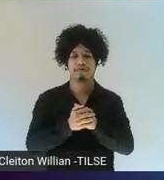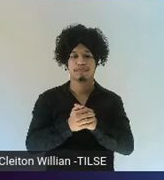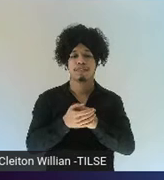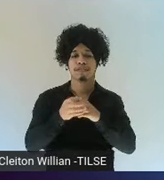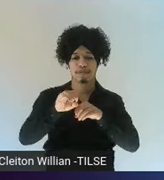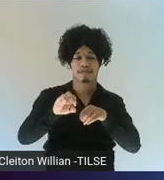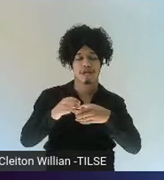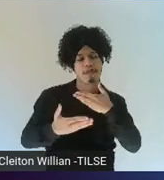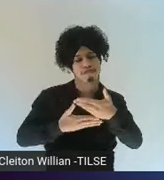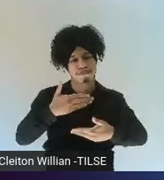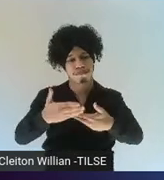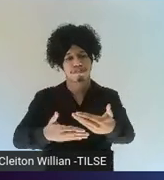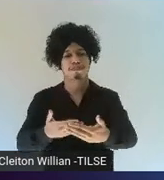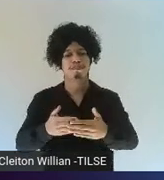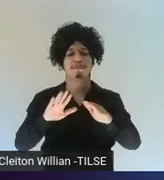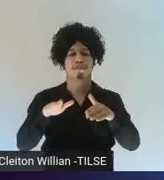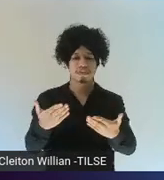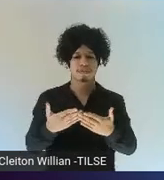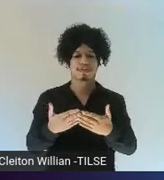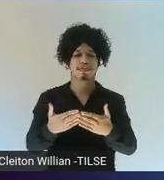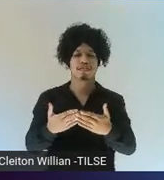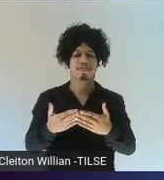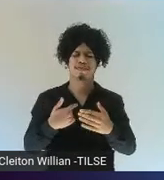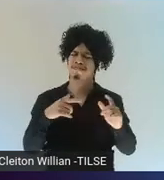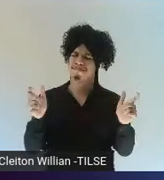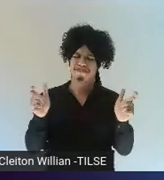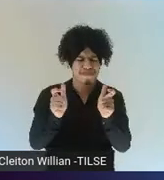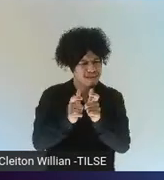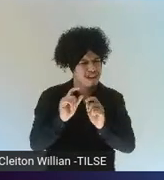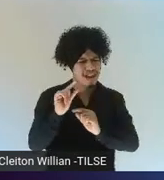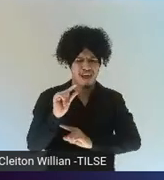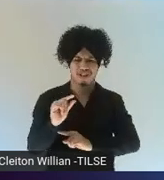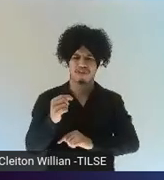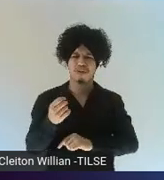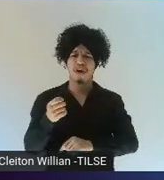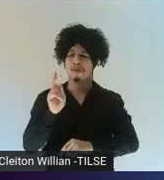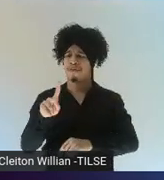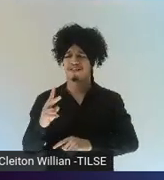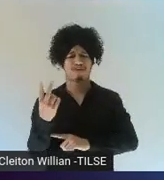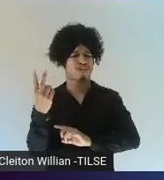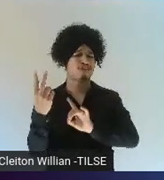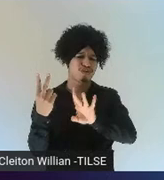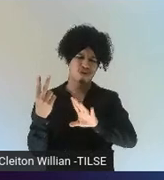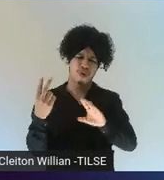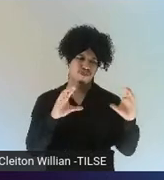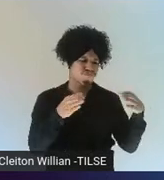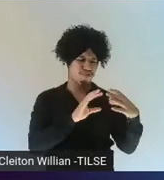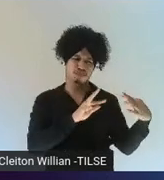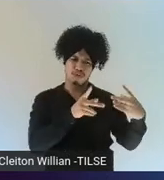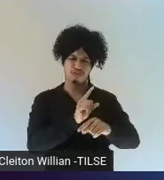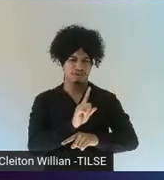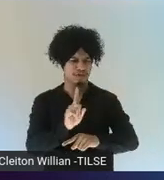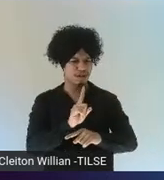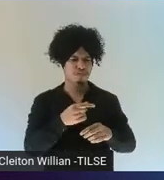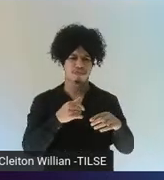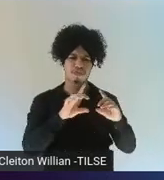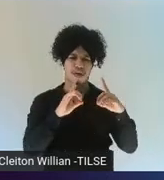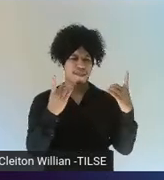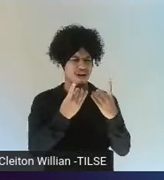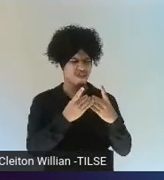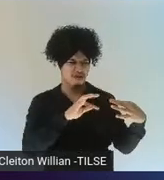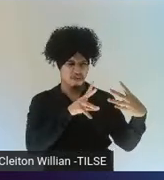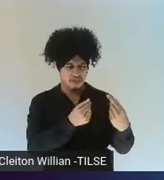it was a small-scale thing. It was only two teachers. It wasn't the practice of, you know, the entire department or the entire university.